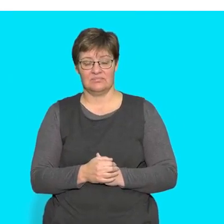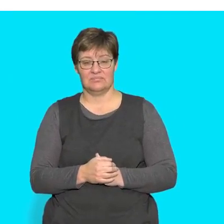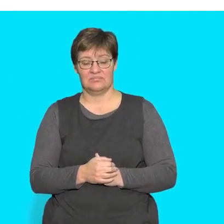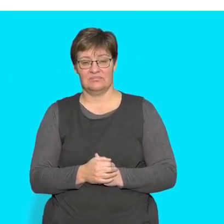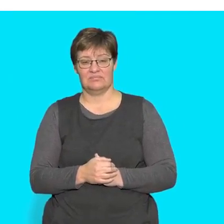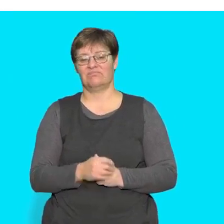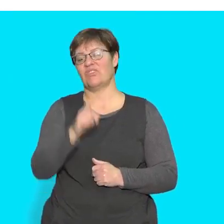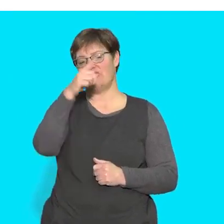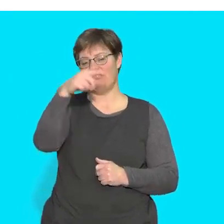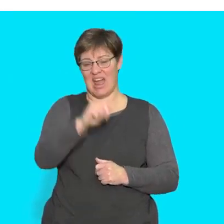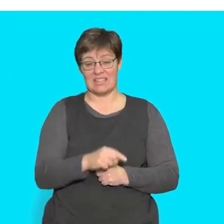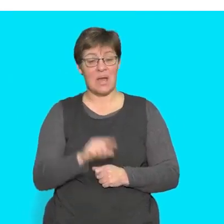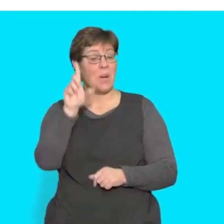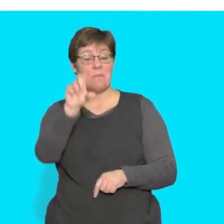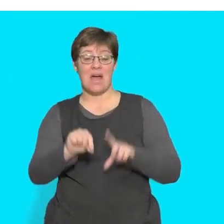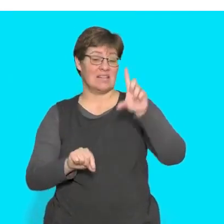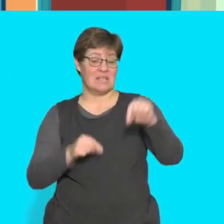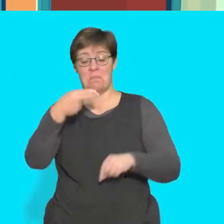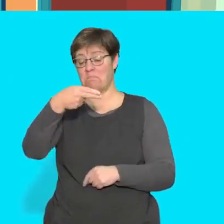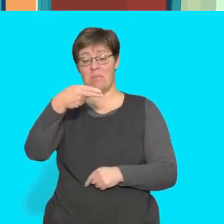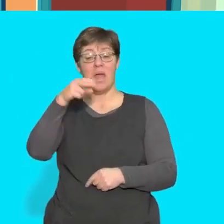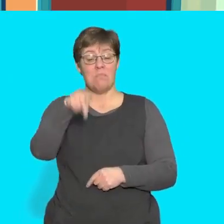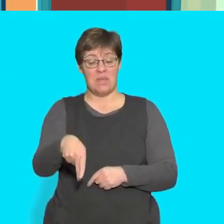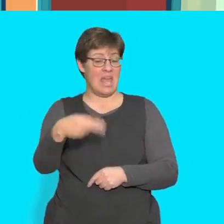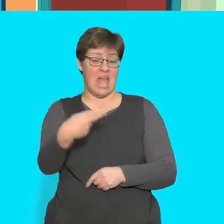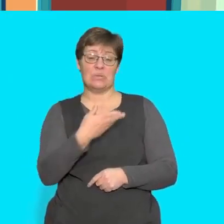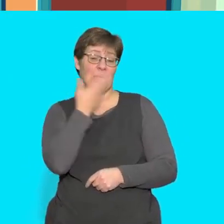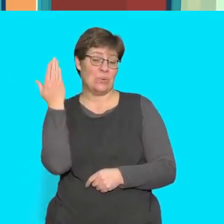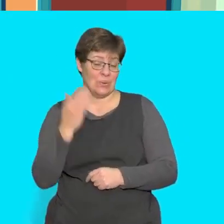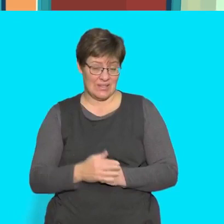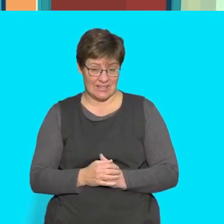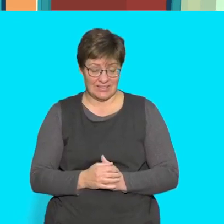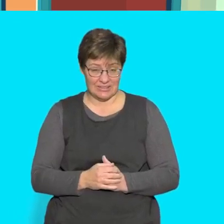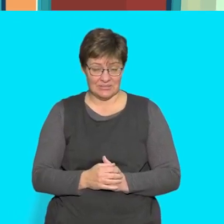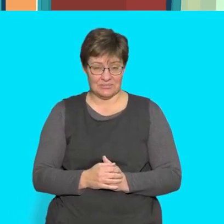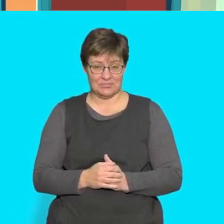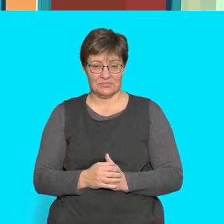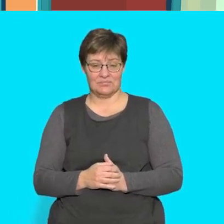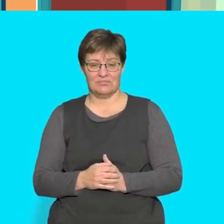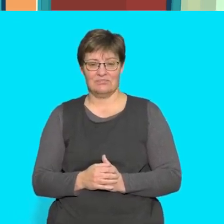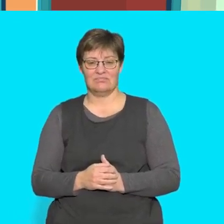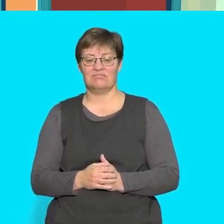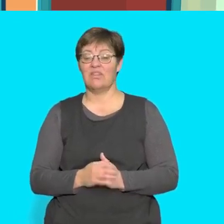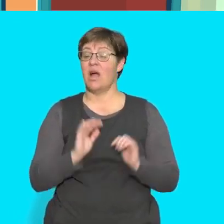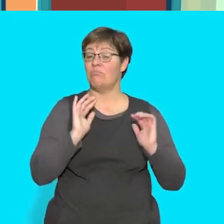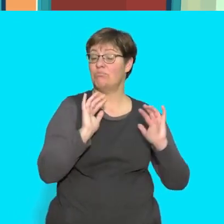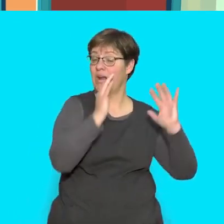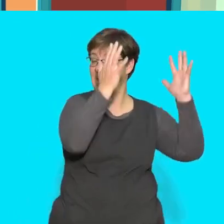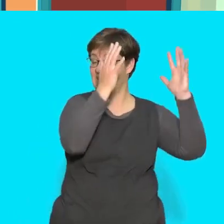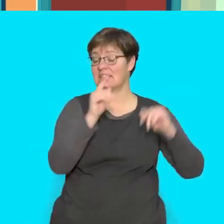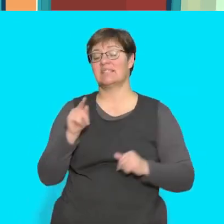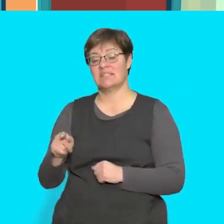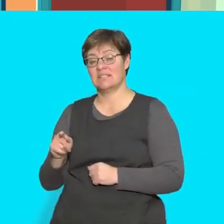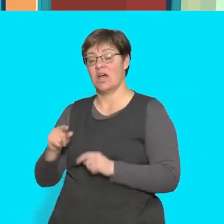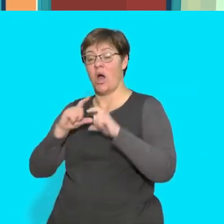that's correct perfect party does not have the f sound phrase and profit have the f